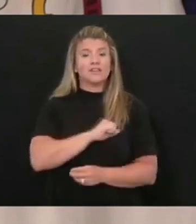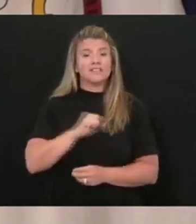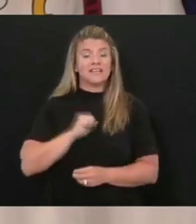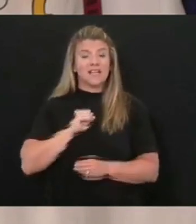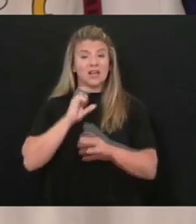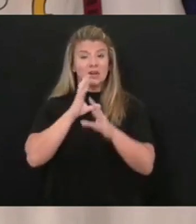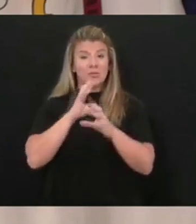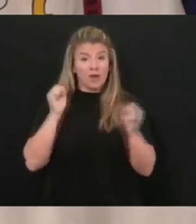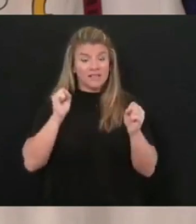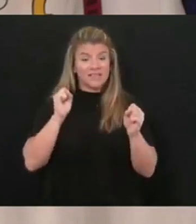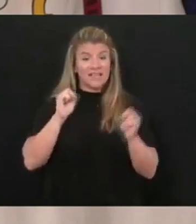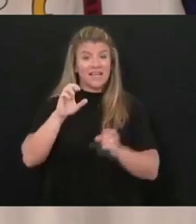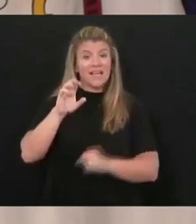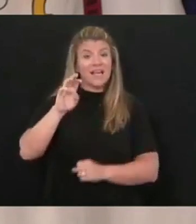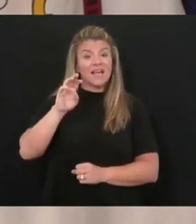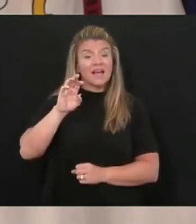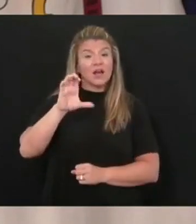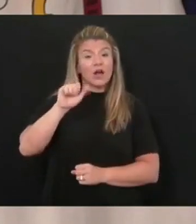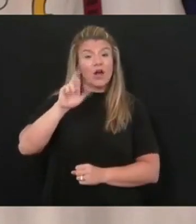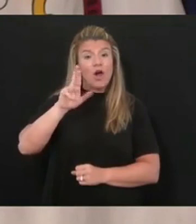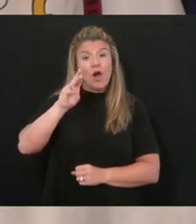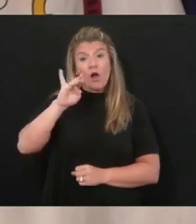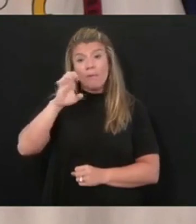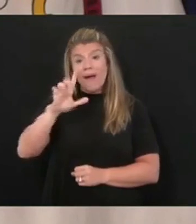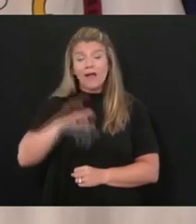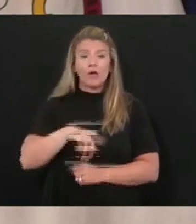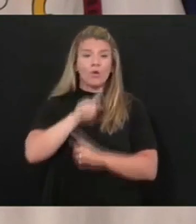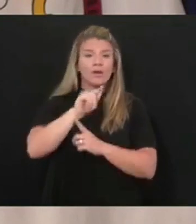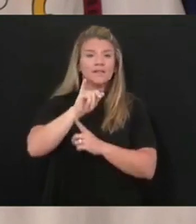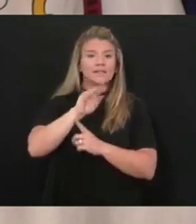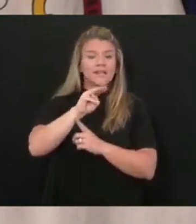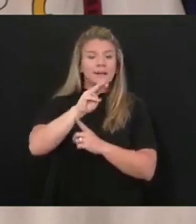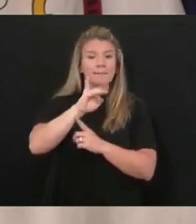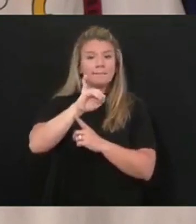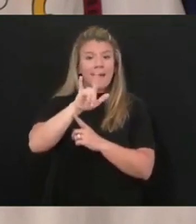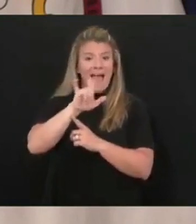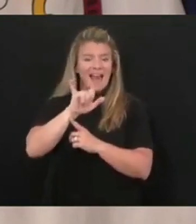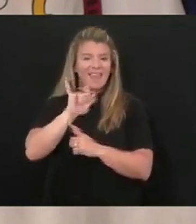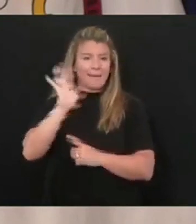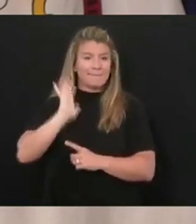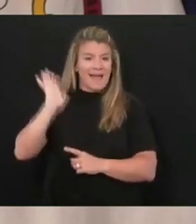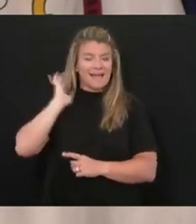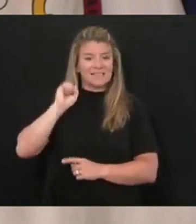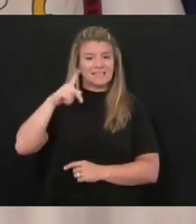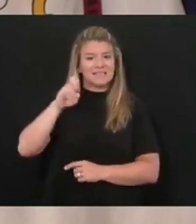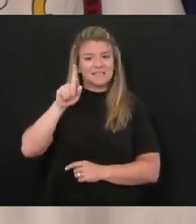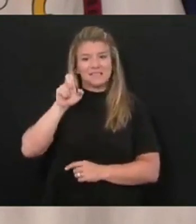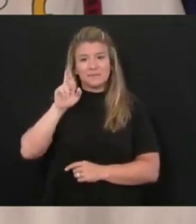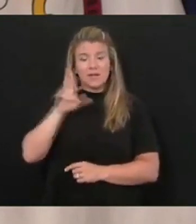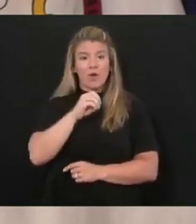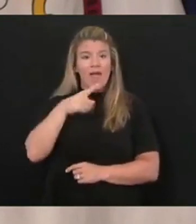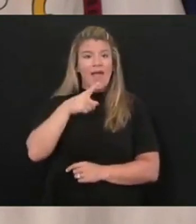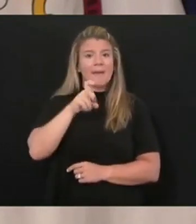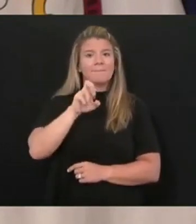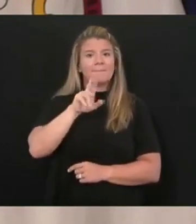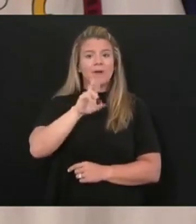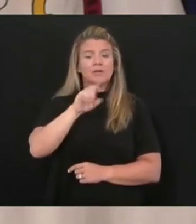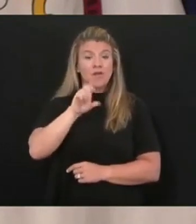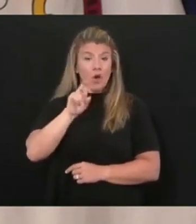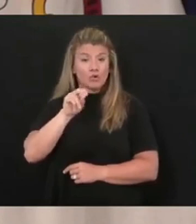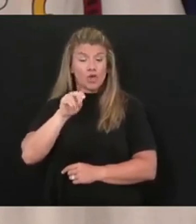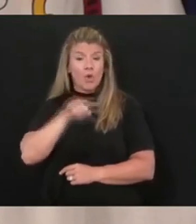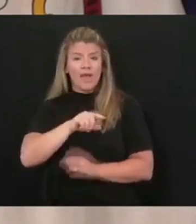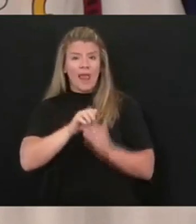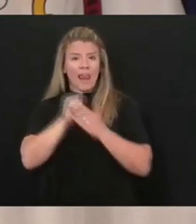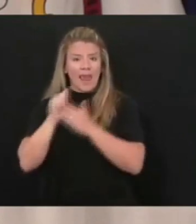Carmichael, our past speaker, Tim Miley. And and and and Roman Prezioso, who led us on the